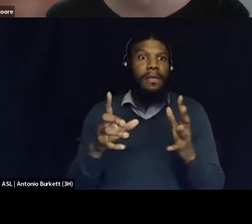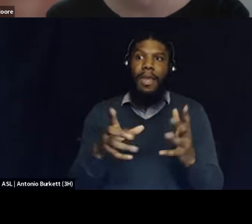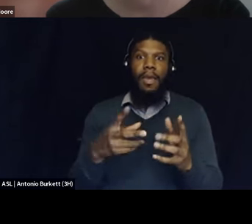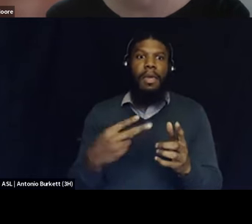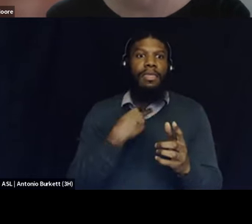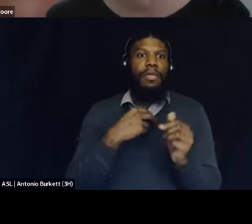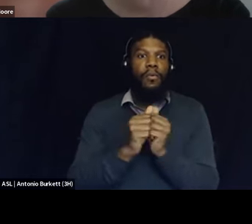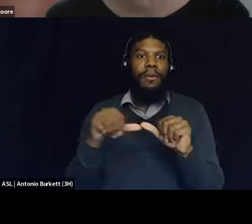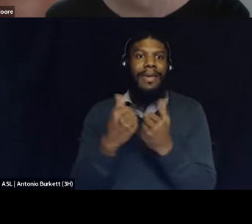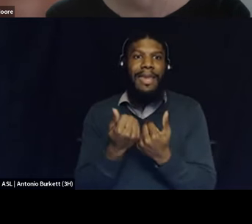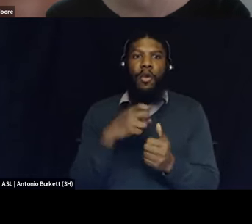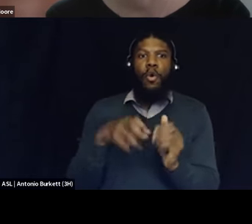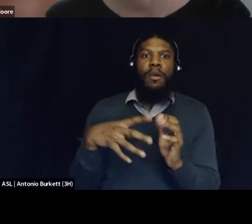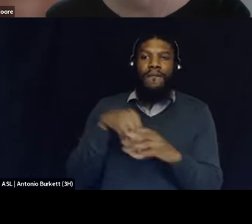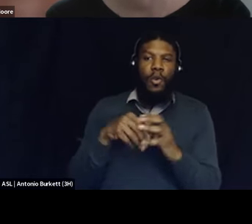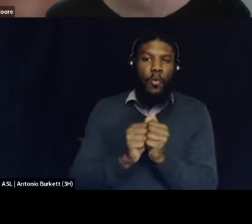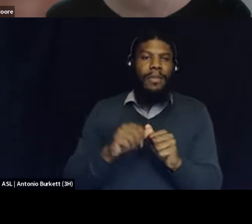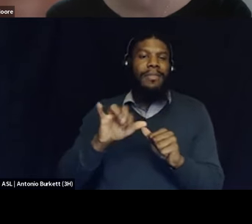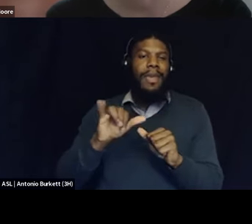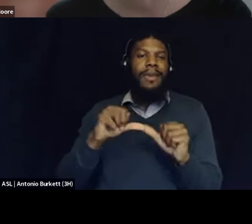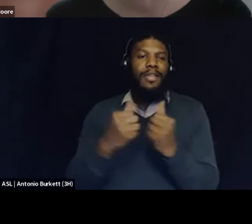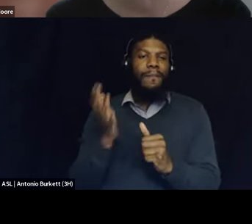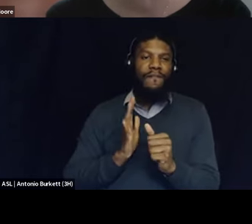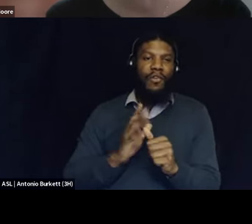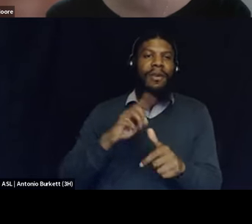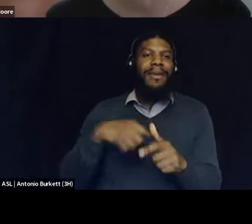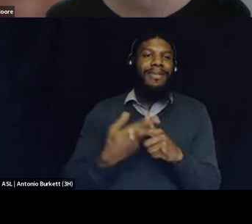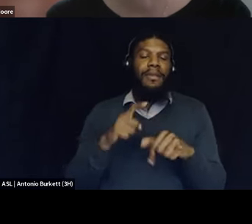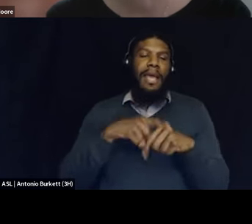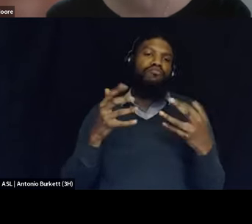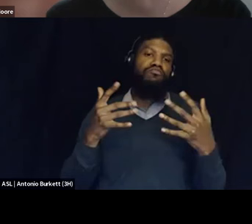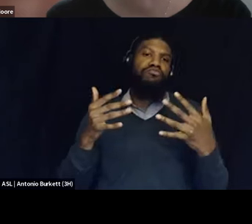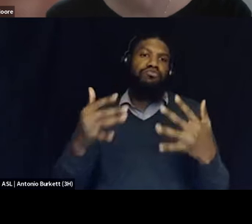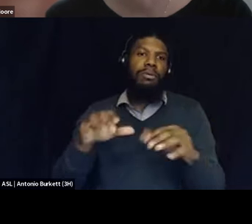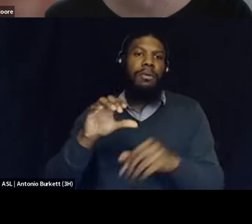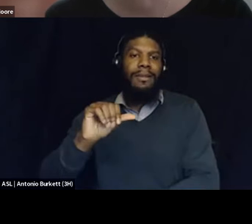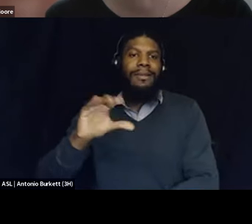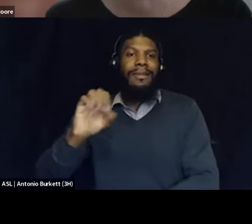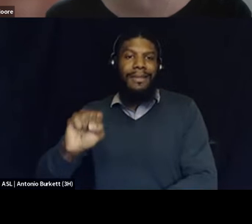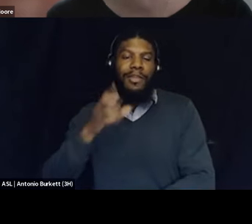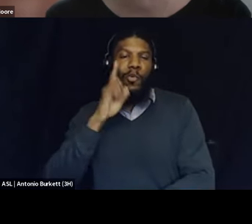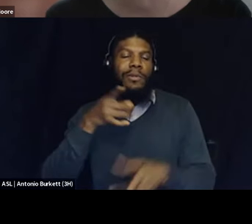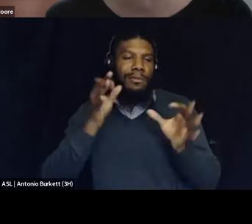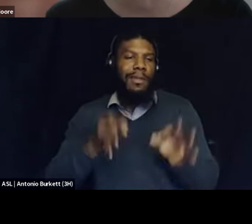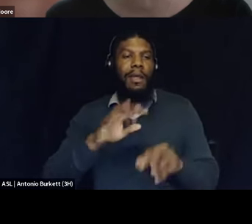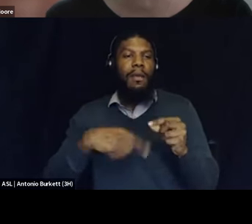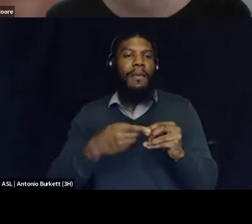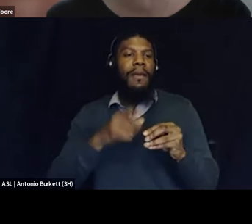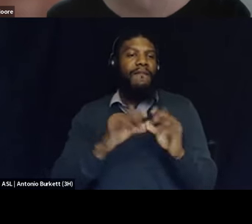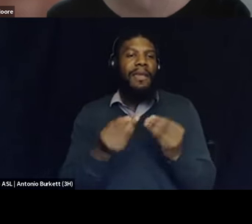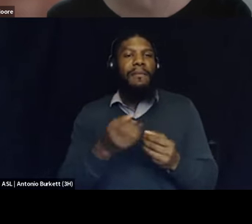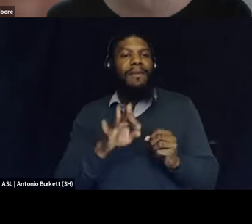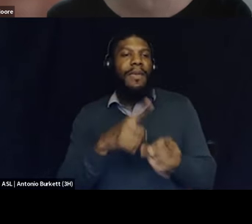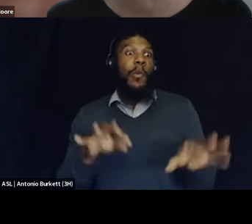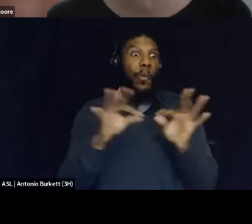that agency in the past and then they might make a determination around that family's you know worthiness to be able to remain intact